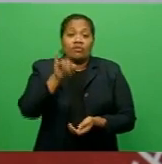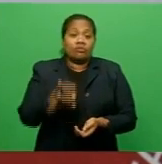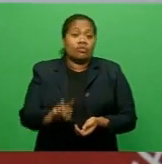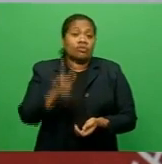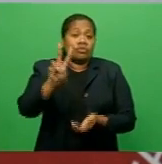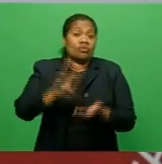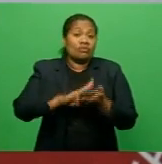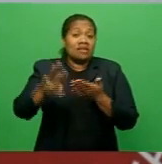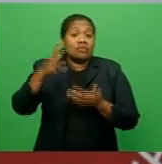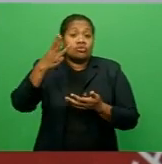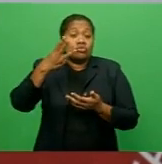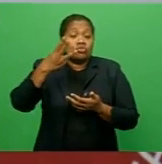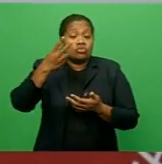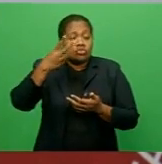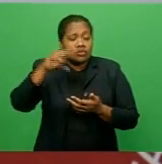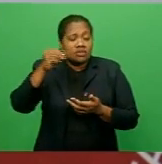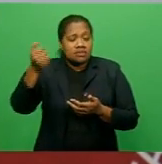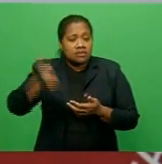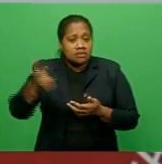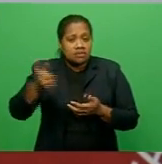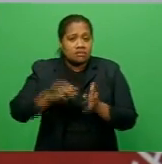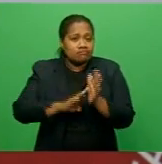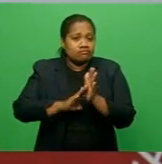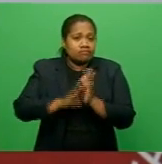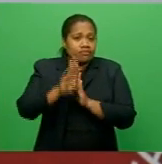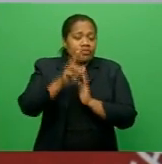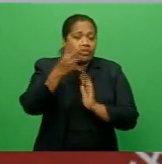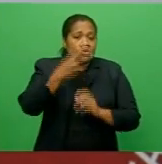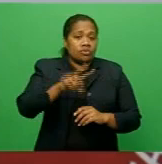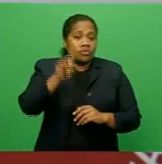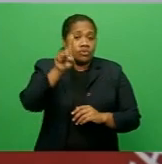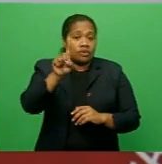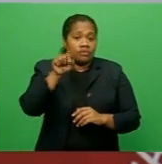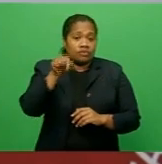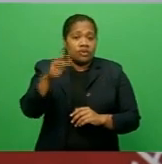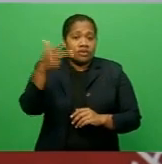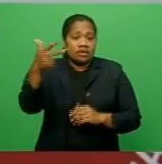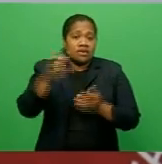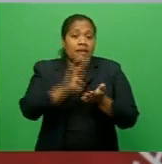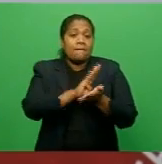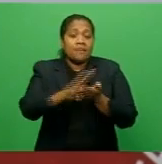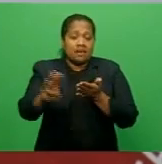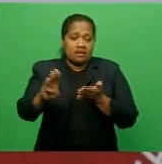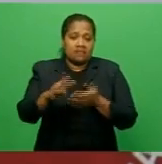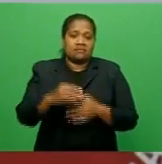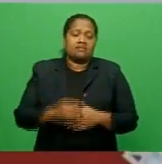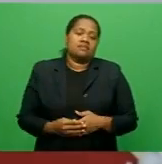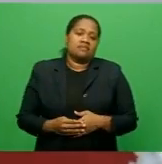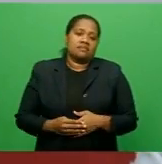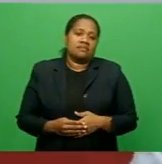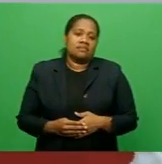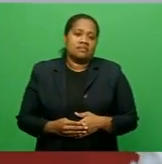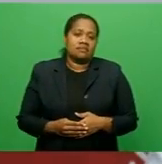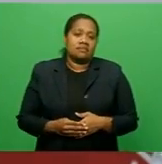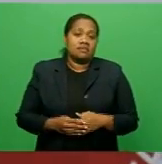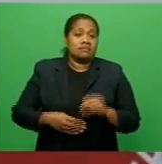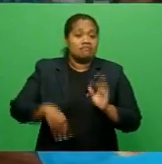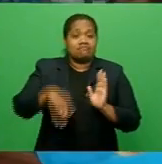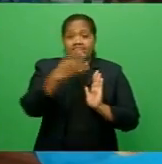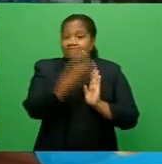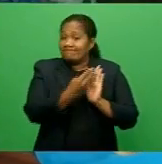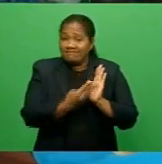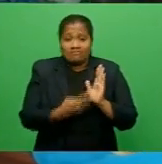2016 to $21.8 million in the current year across our government. Budget lines like